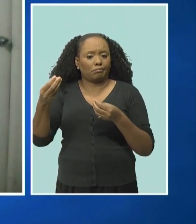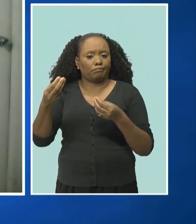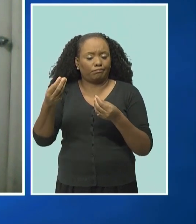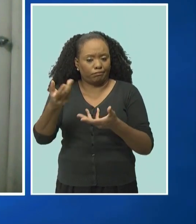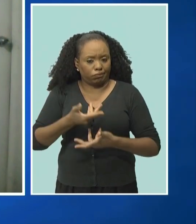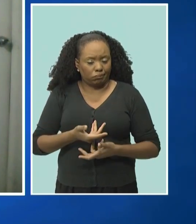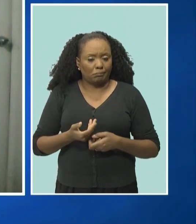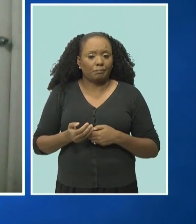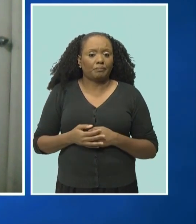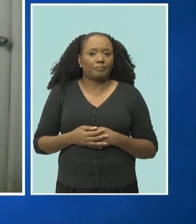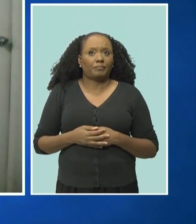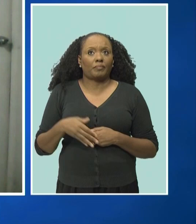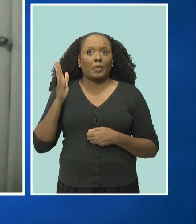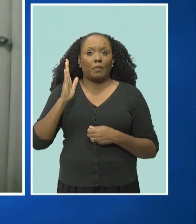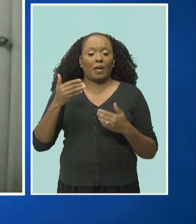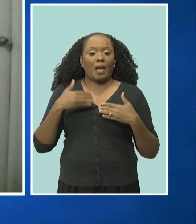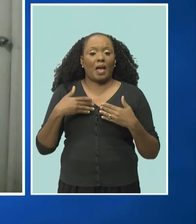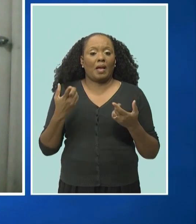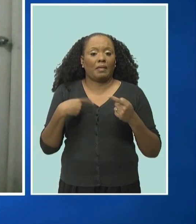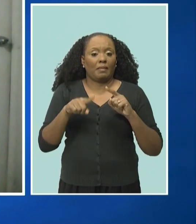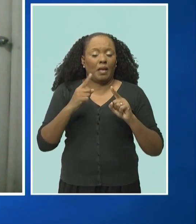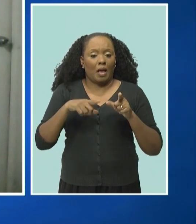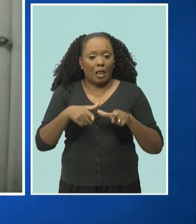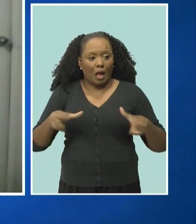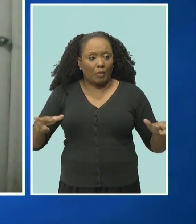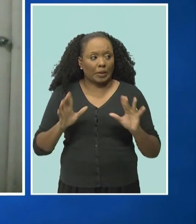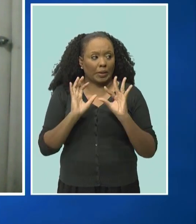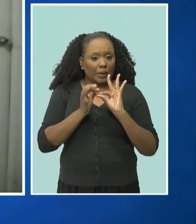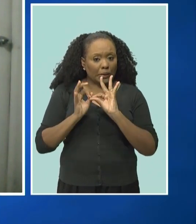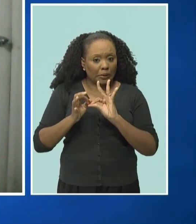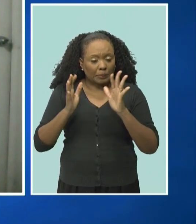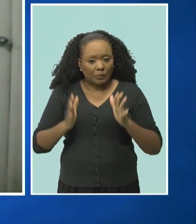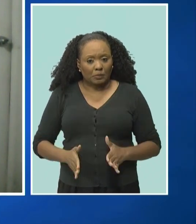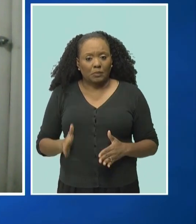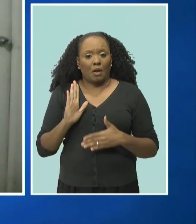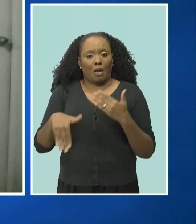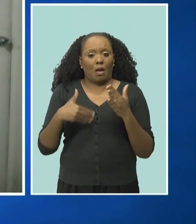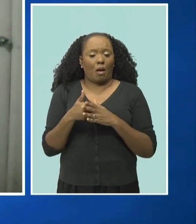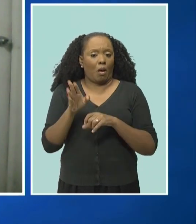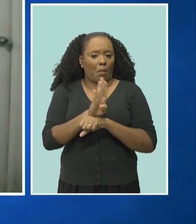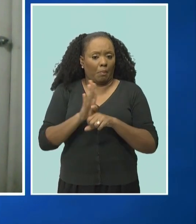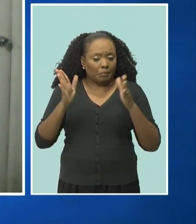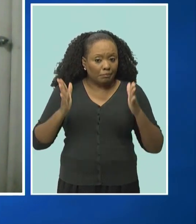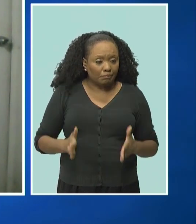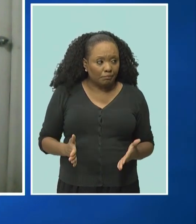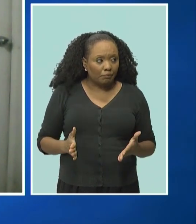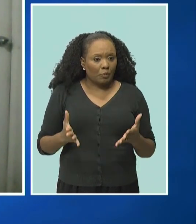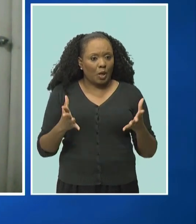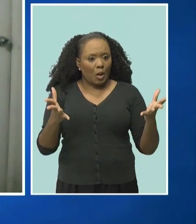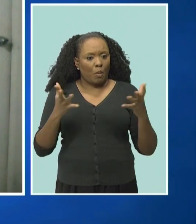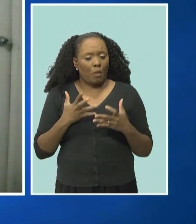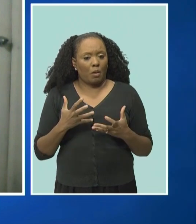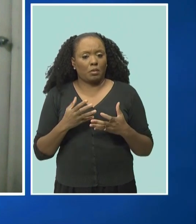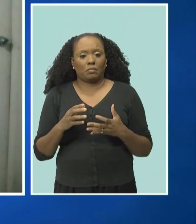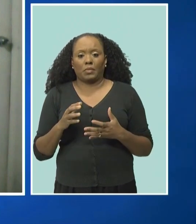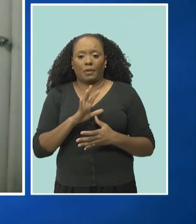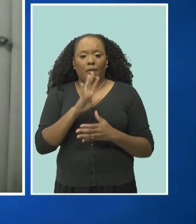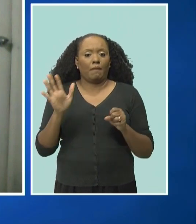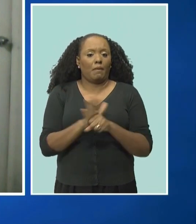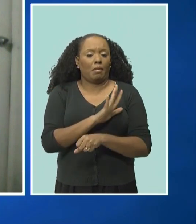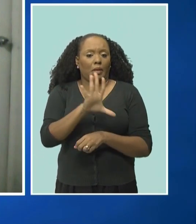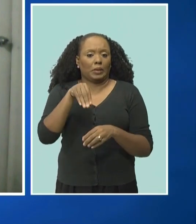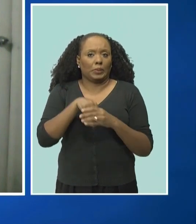We will, of course, have sign language interpreting because, like I said, it's all Barbadians, so we're being as inclusive as we possibly can.